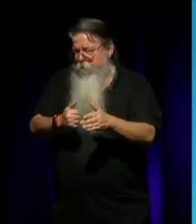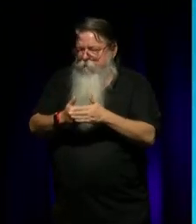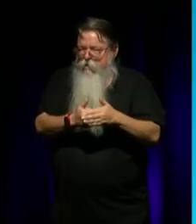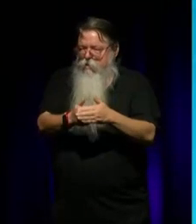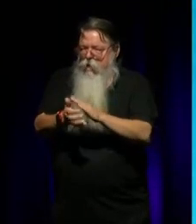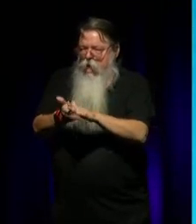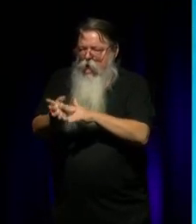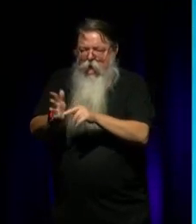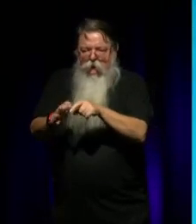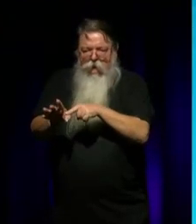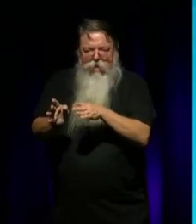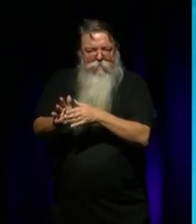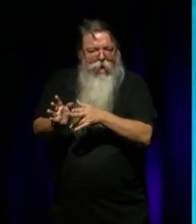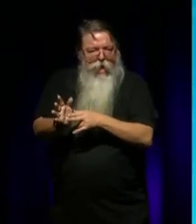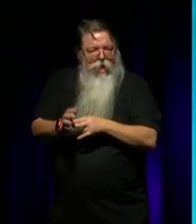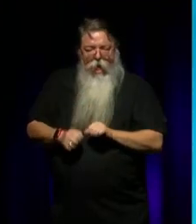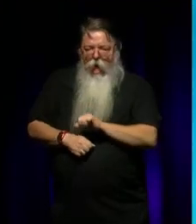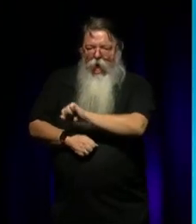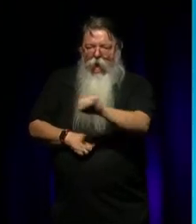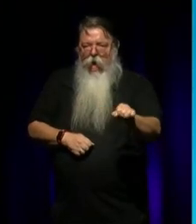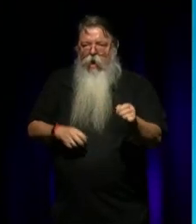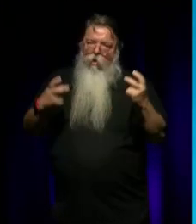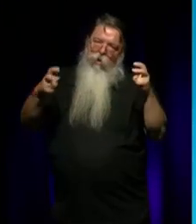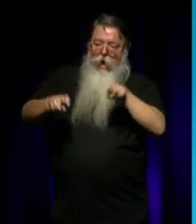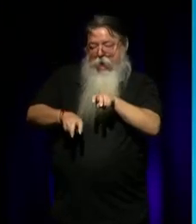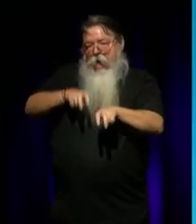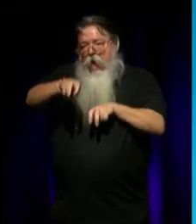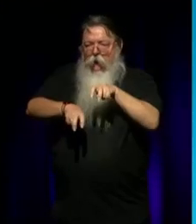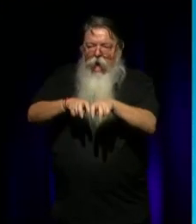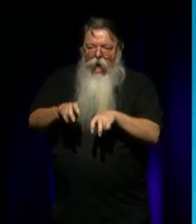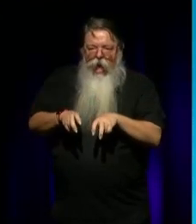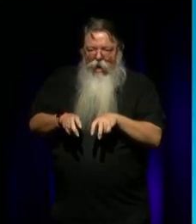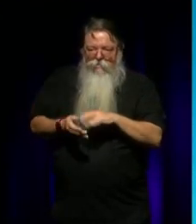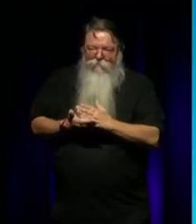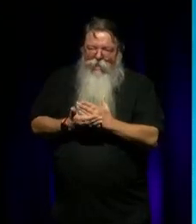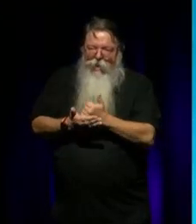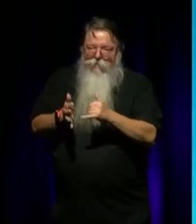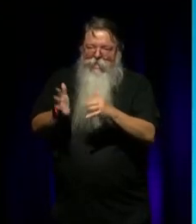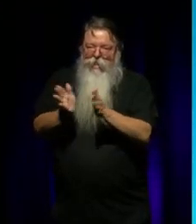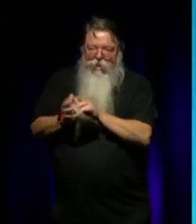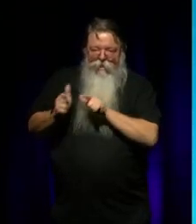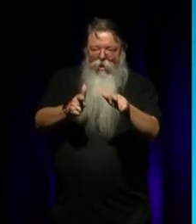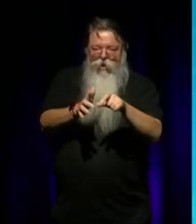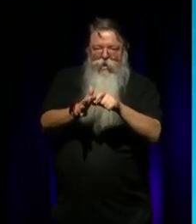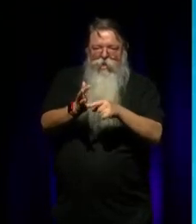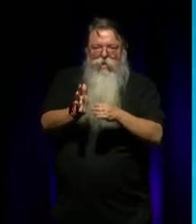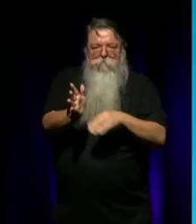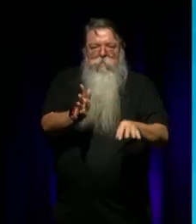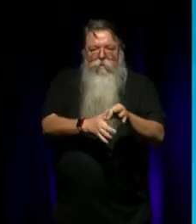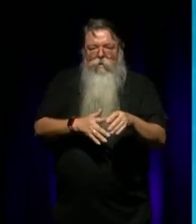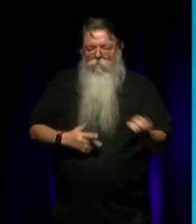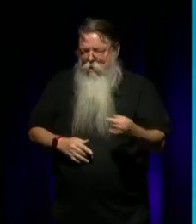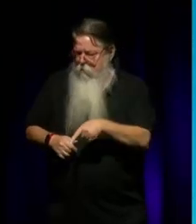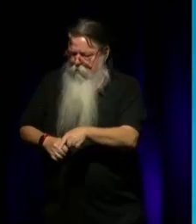exhibition was going to the dump on Sundays because we would collect all these things and Dad would just... He was just amazing. His hands, his